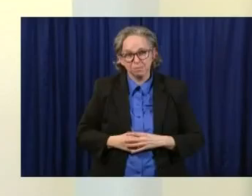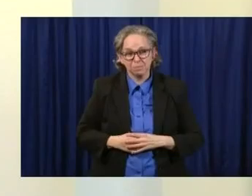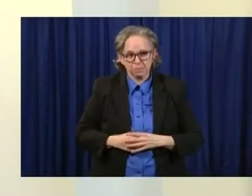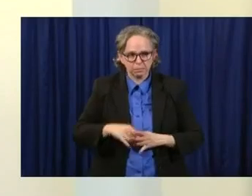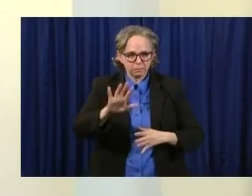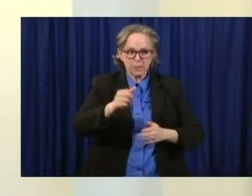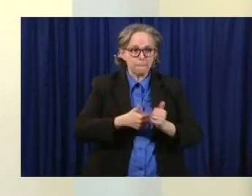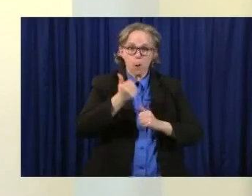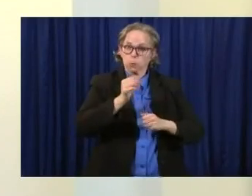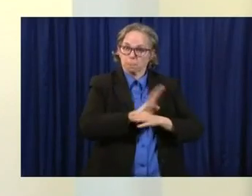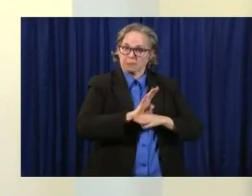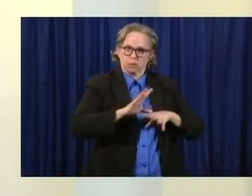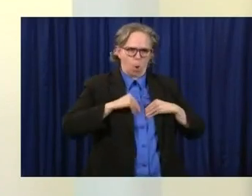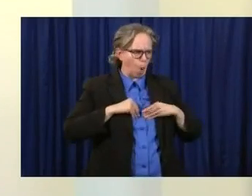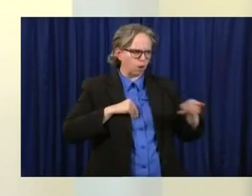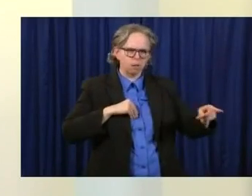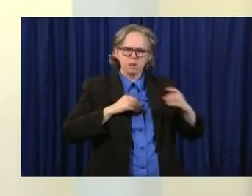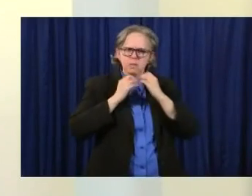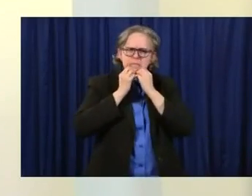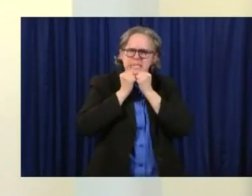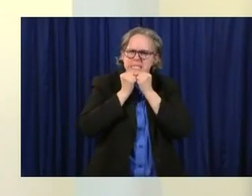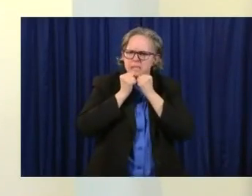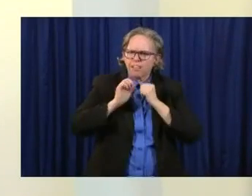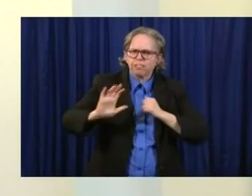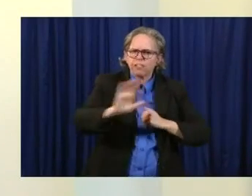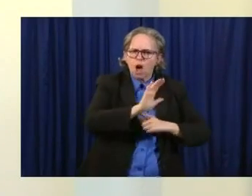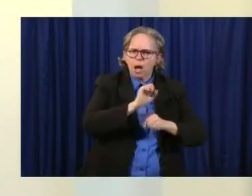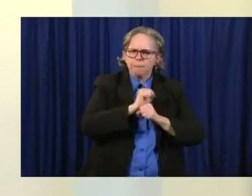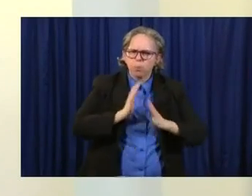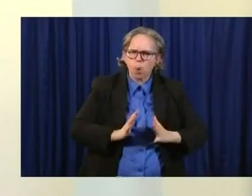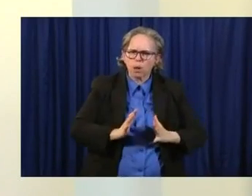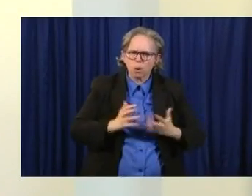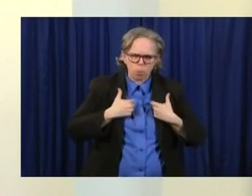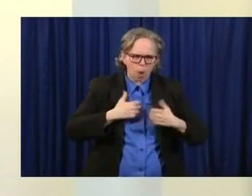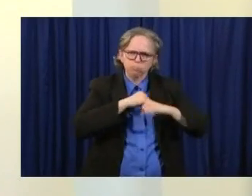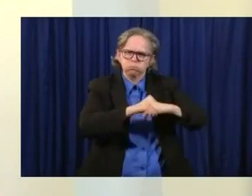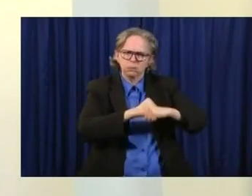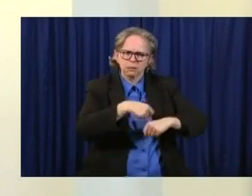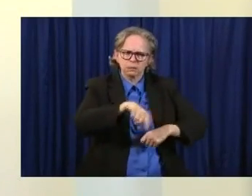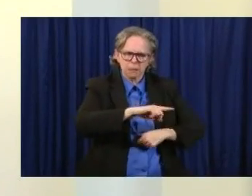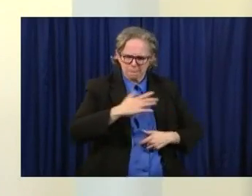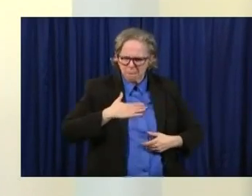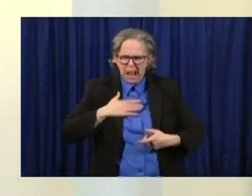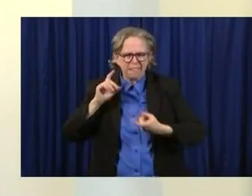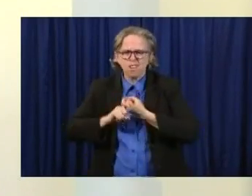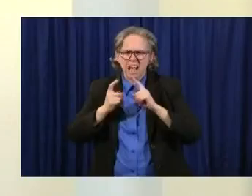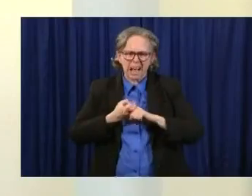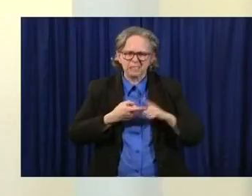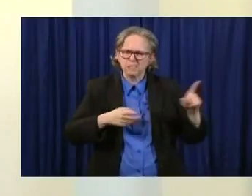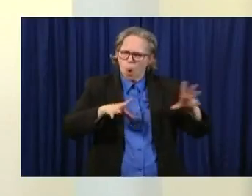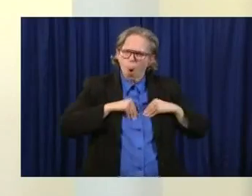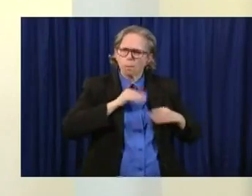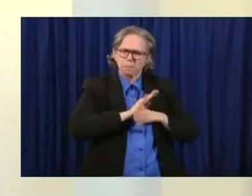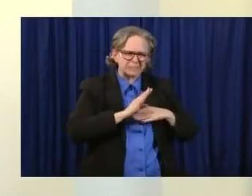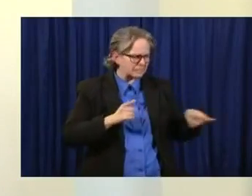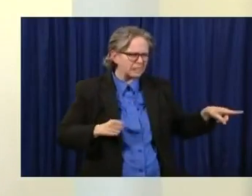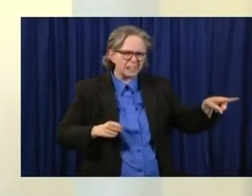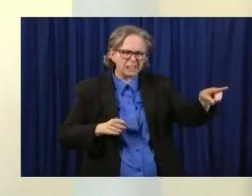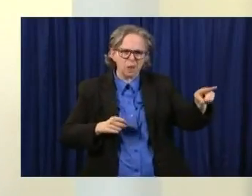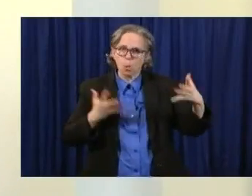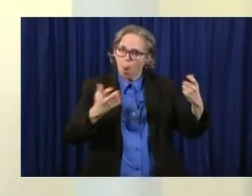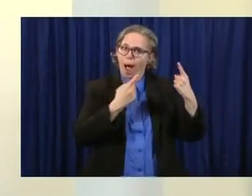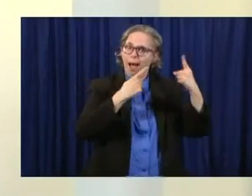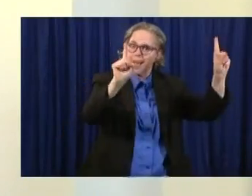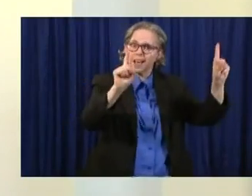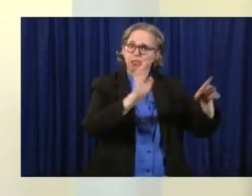protect their workers. Most of my friends and family who own businesses want their business to succeed, but they want it to succeed